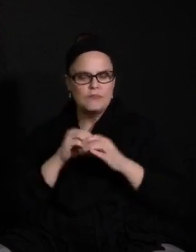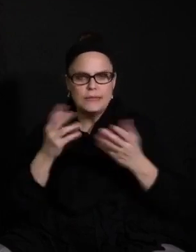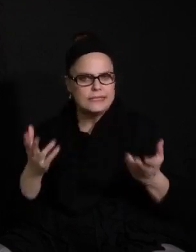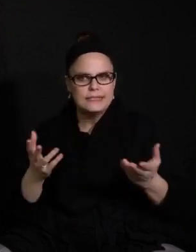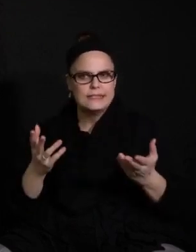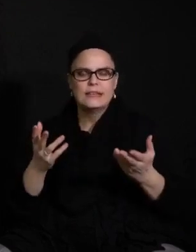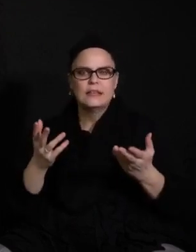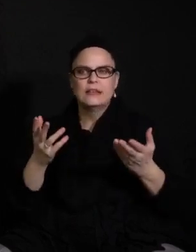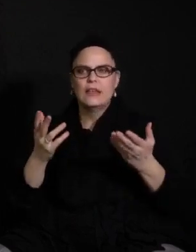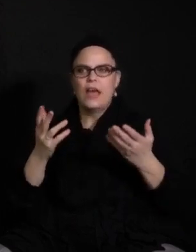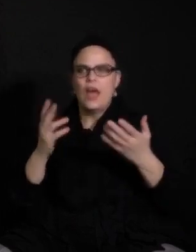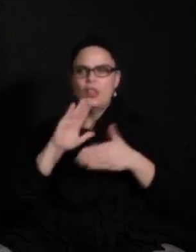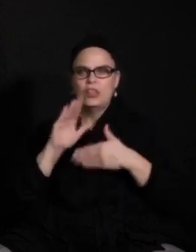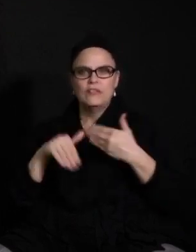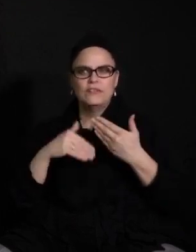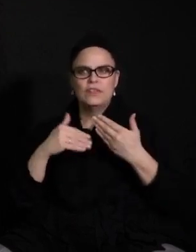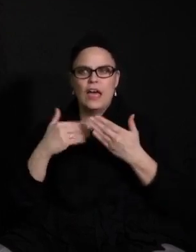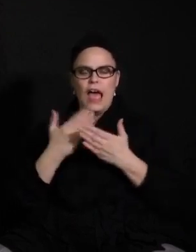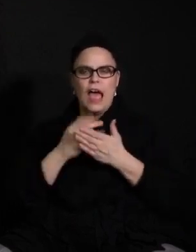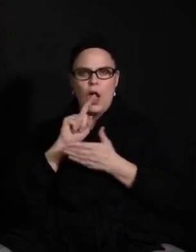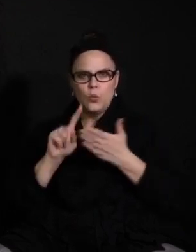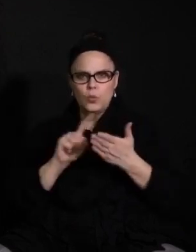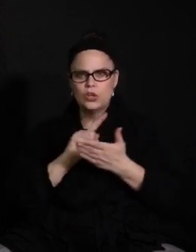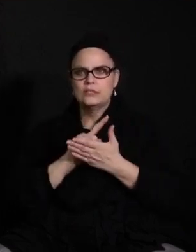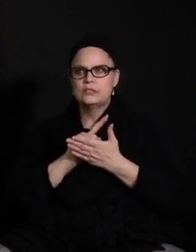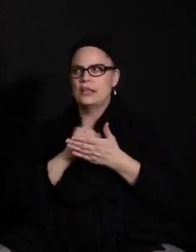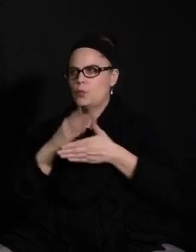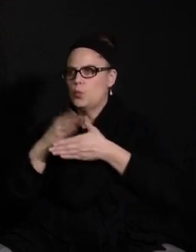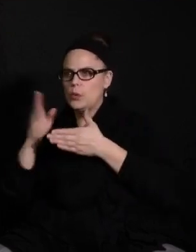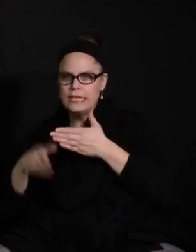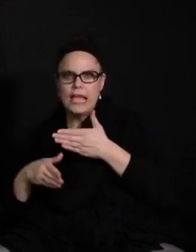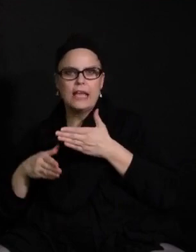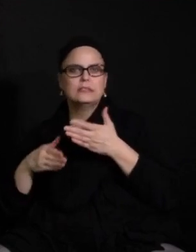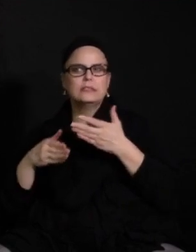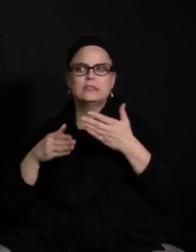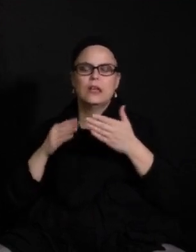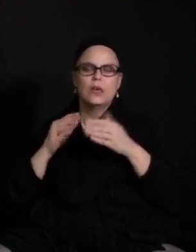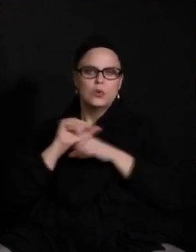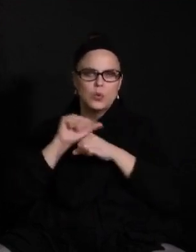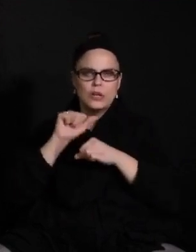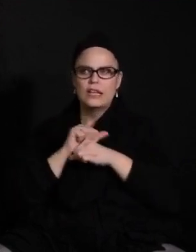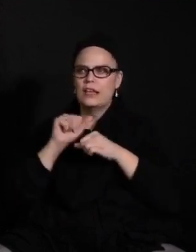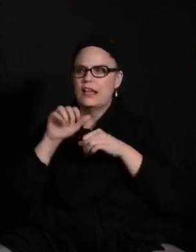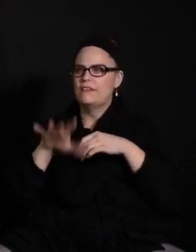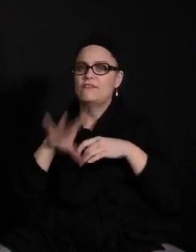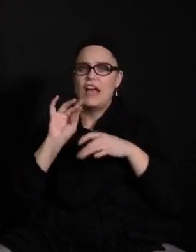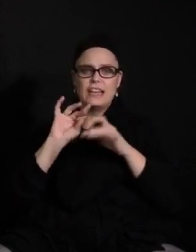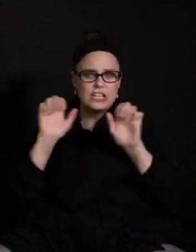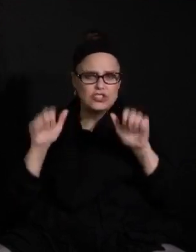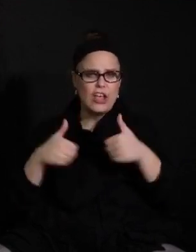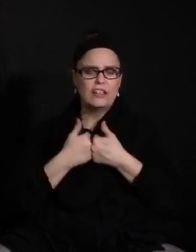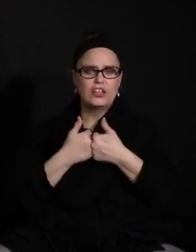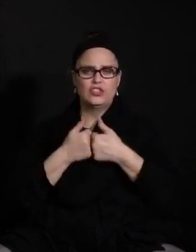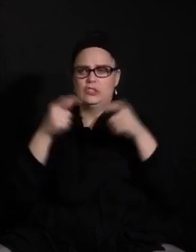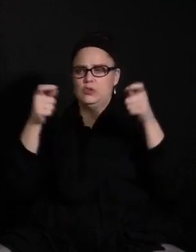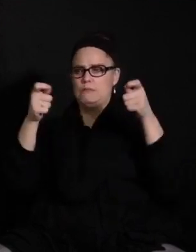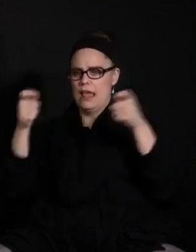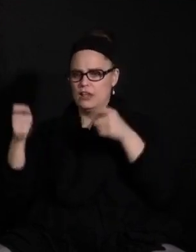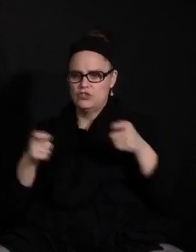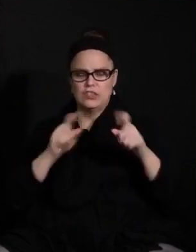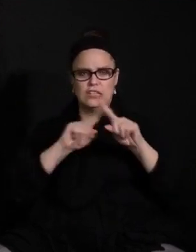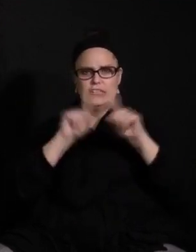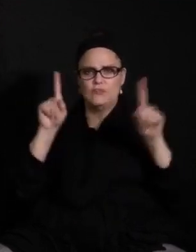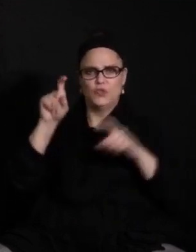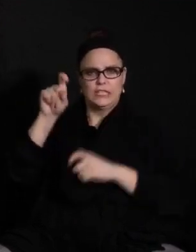talk about the number of hours she's putting on each day, including weekends, and really finding it challenging to manage the differentiated needs.